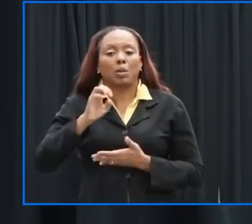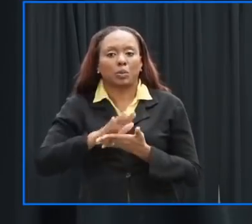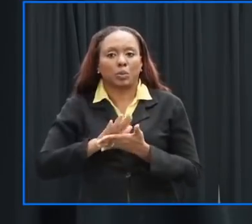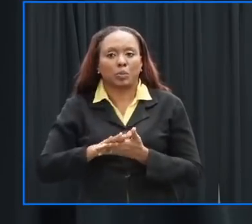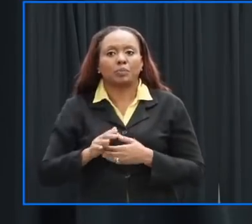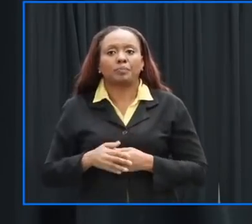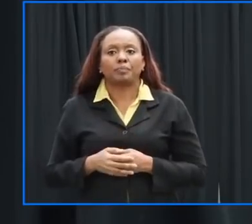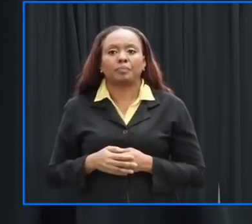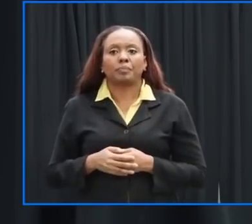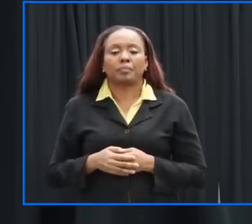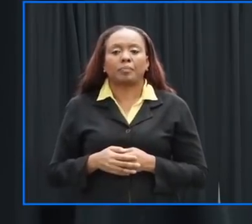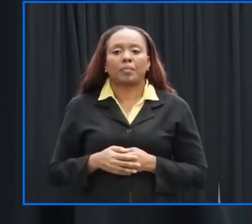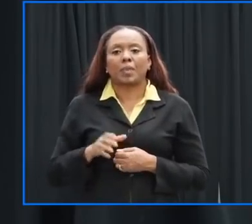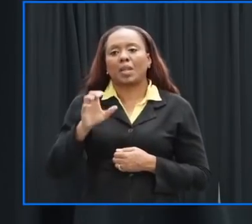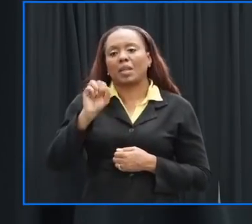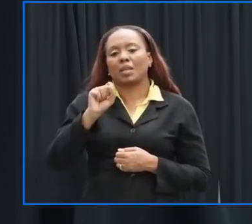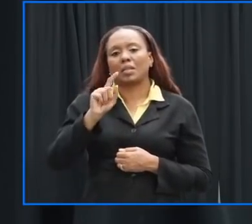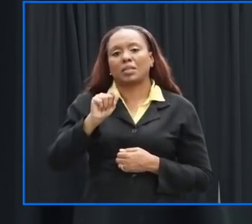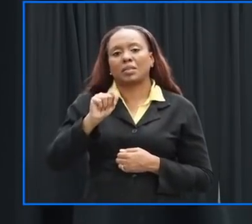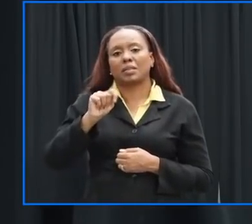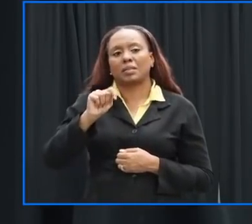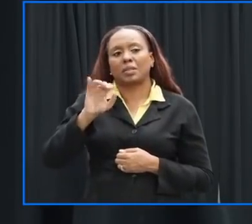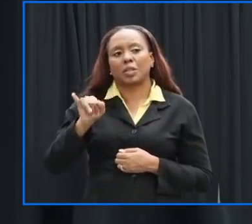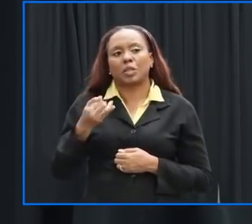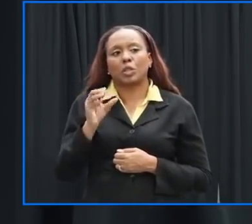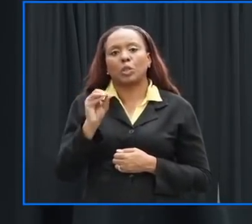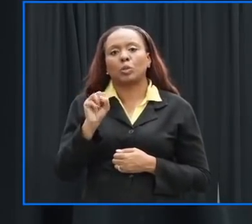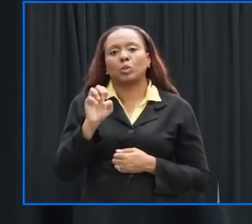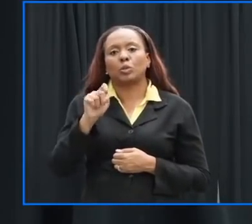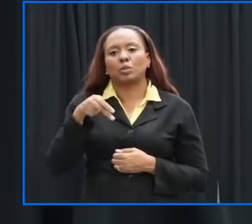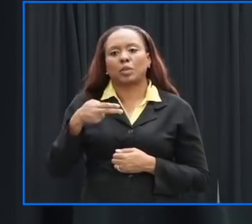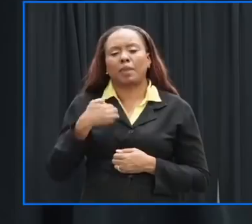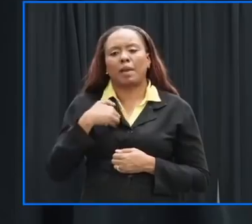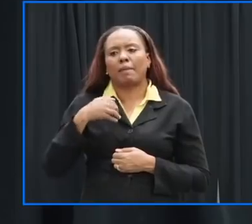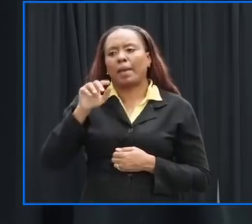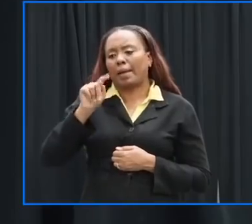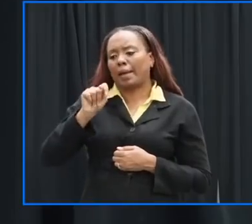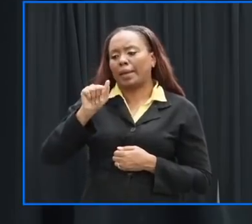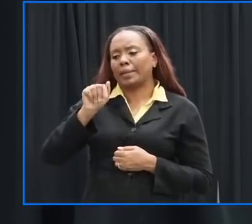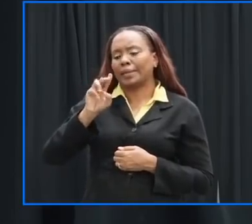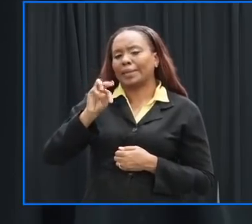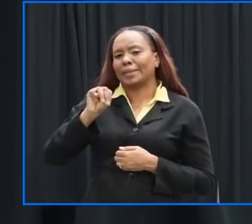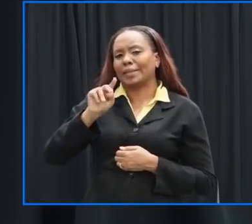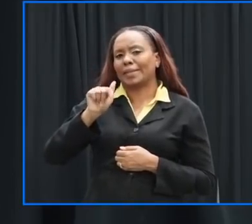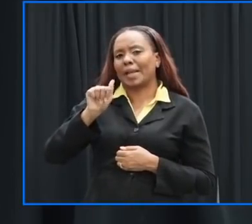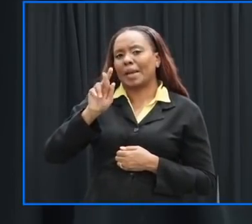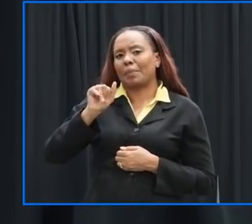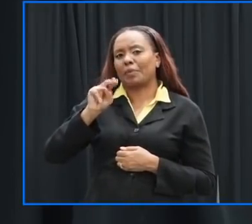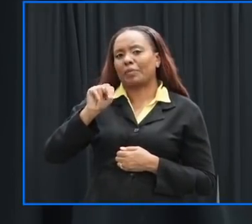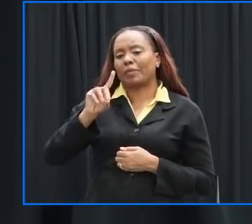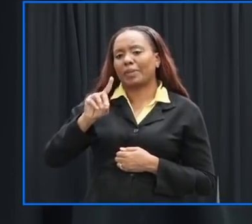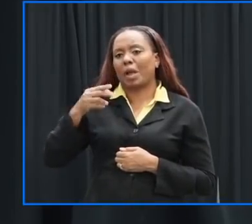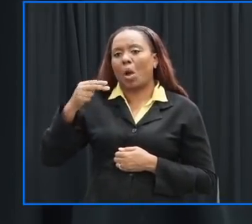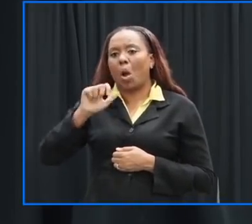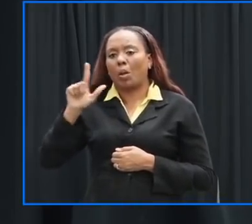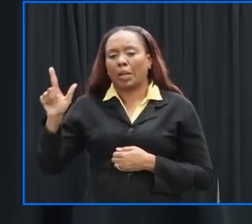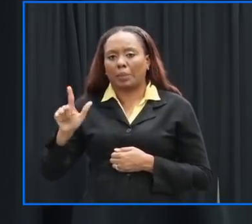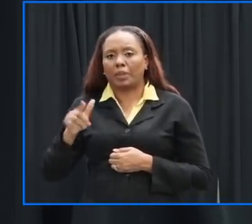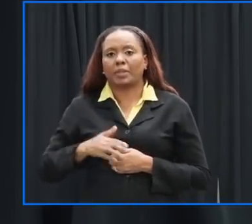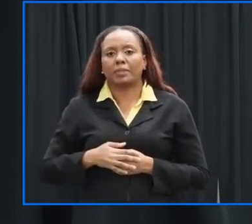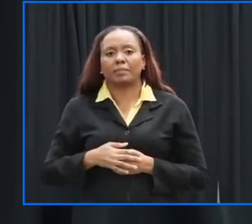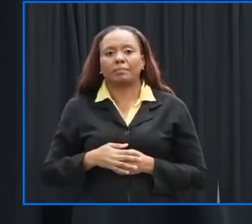we just heard we have the tamarind hall library in saint michael combermere school ellersley